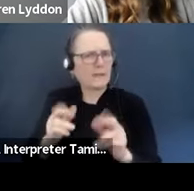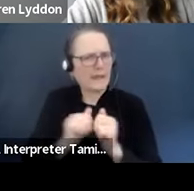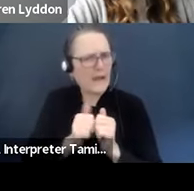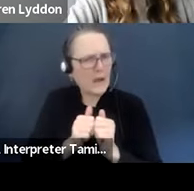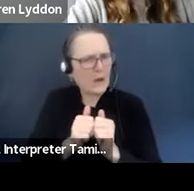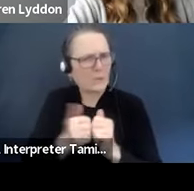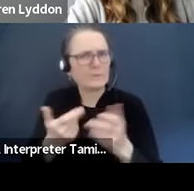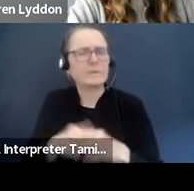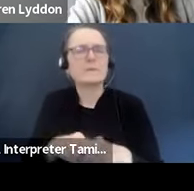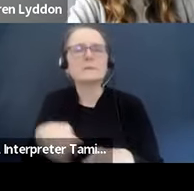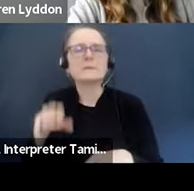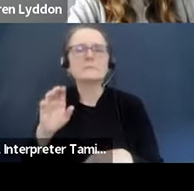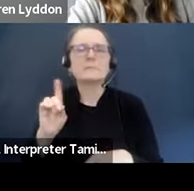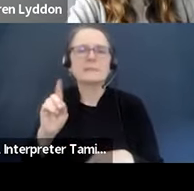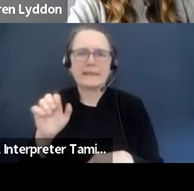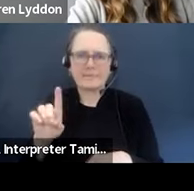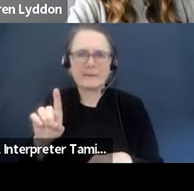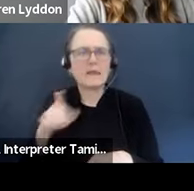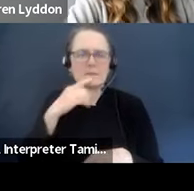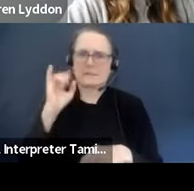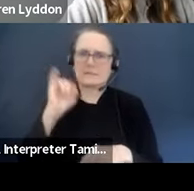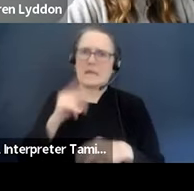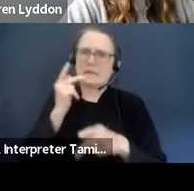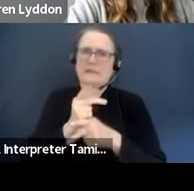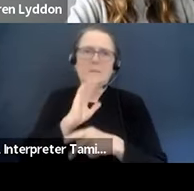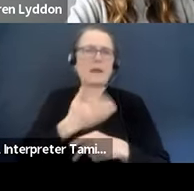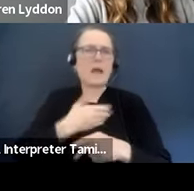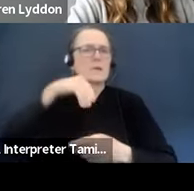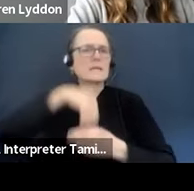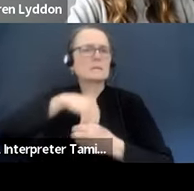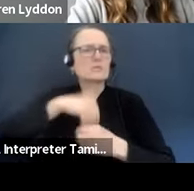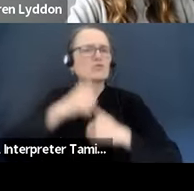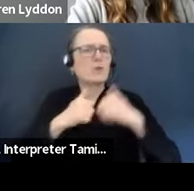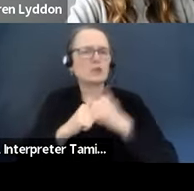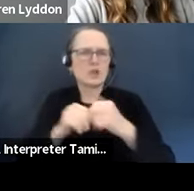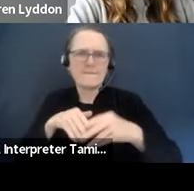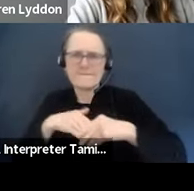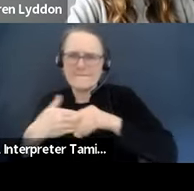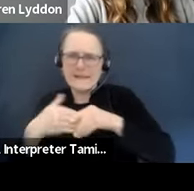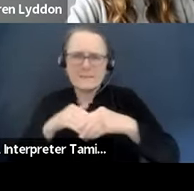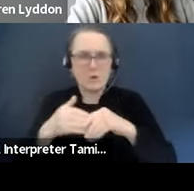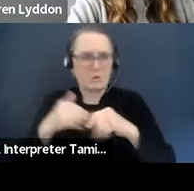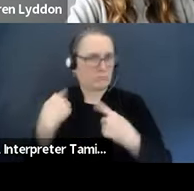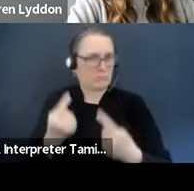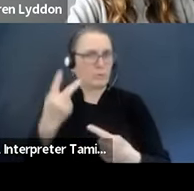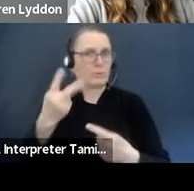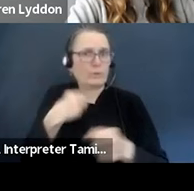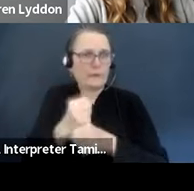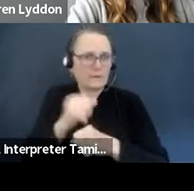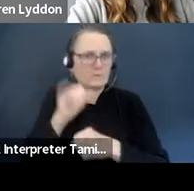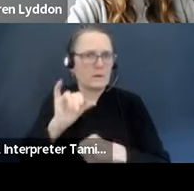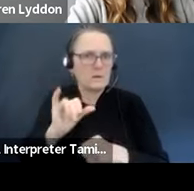flexible structures that we have adopted during the past two years as